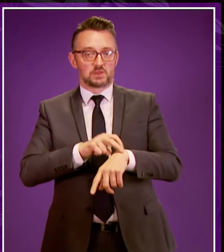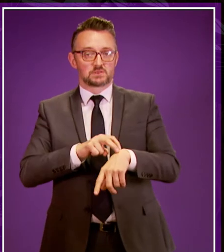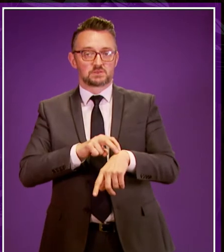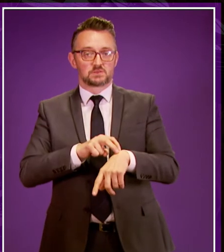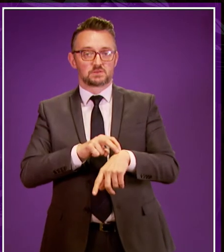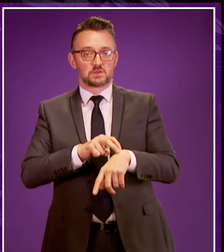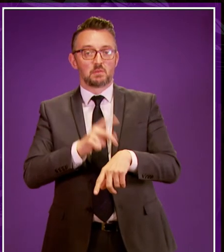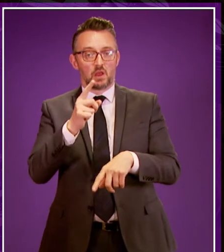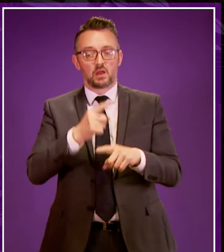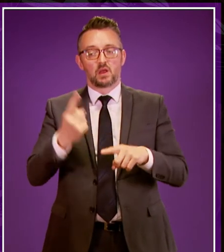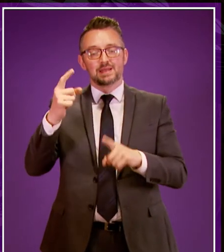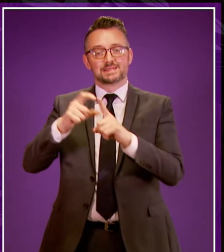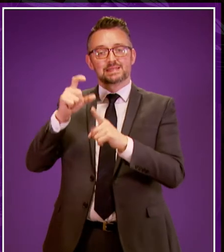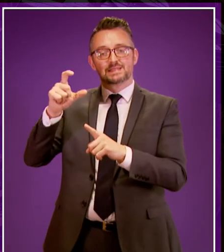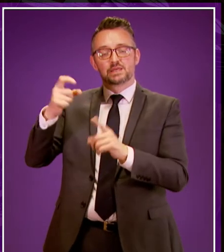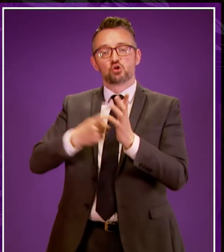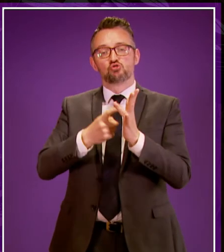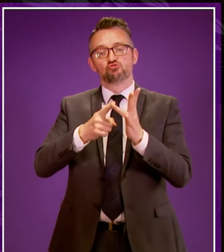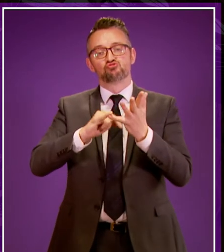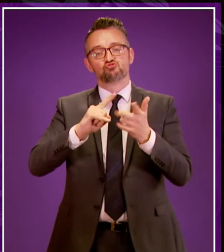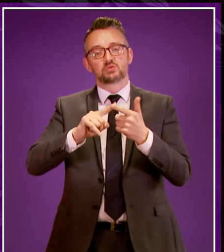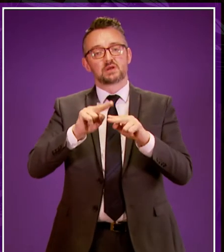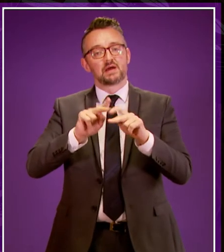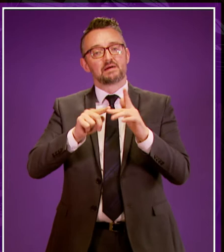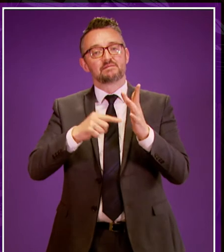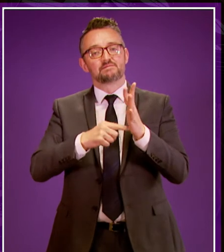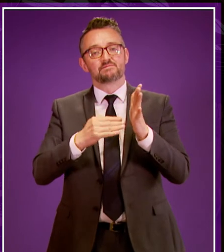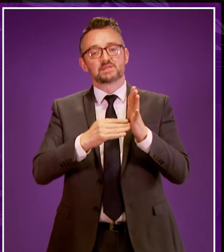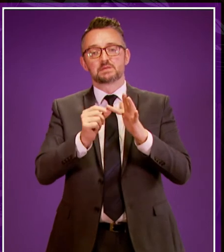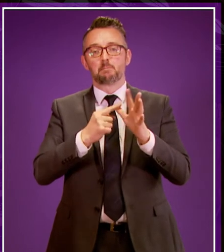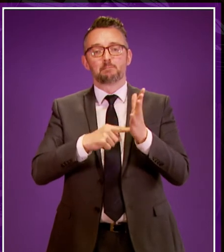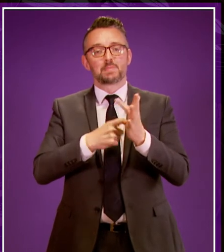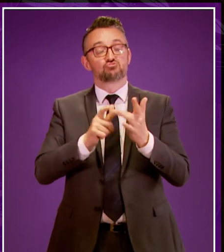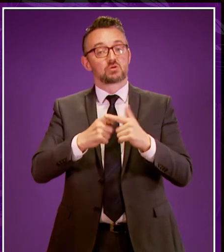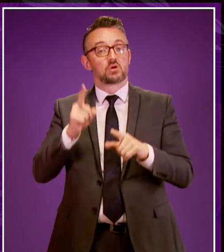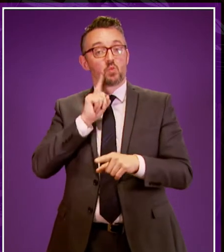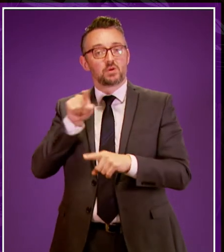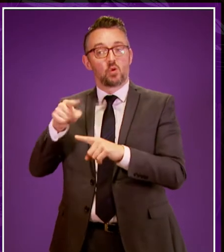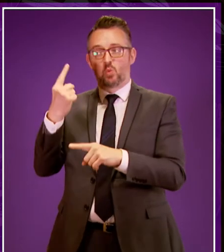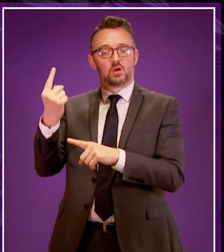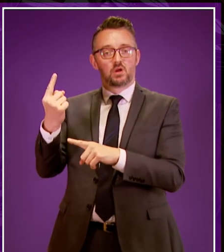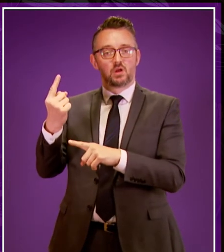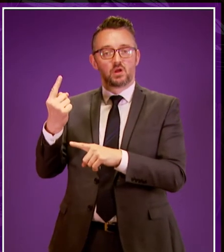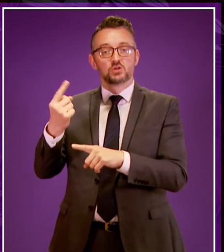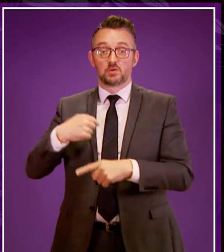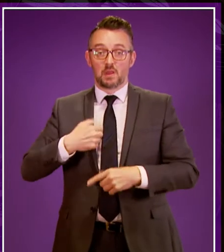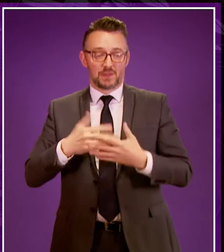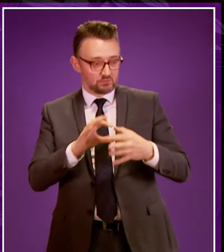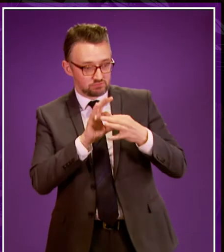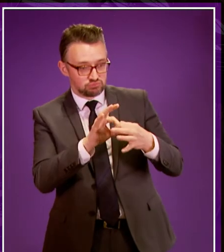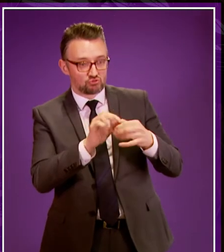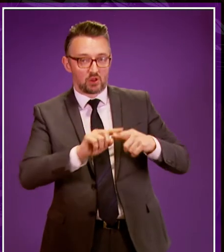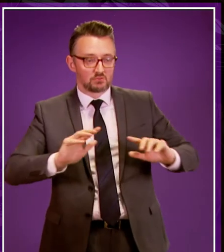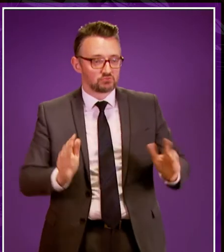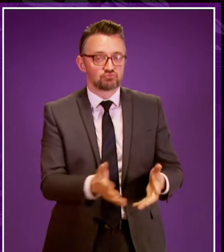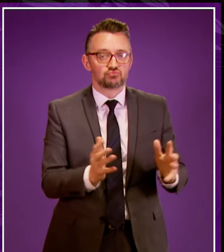with the exception of DCC Rose Fitzpatrick. So the service recognise it needs to take more action on that. I've been working with them